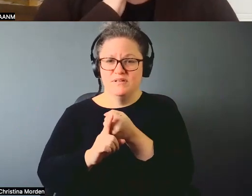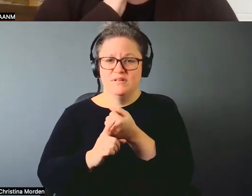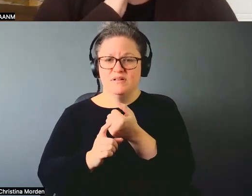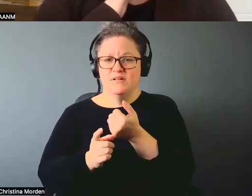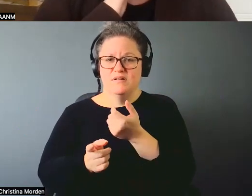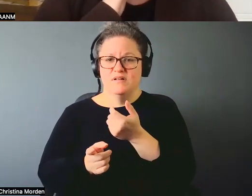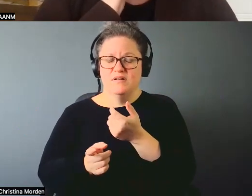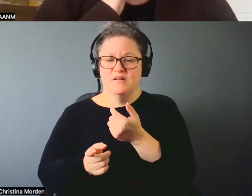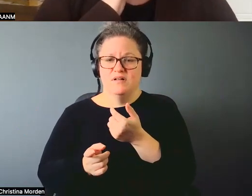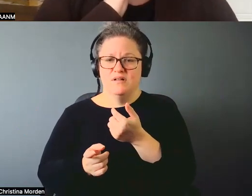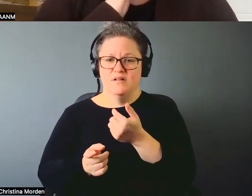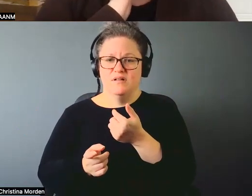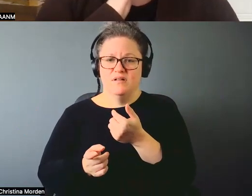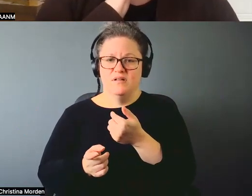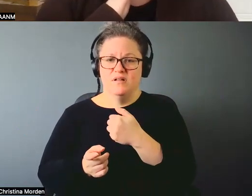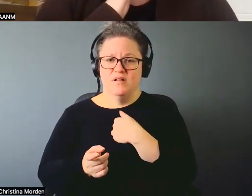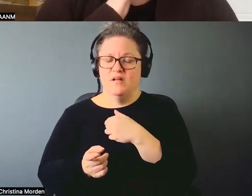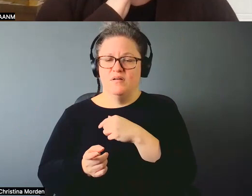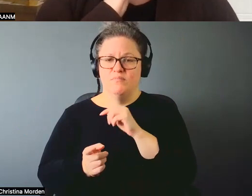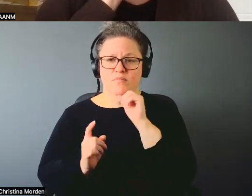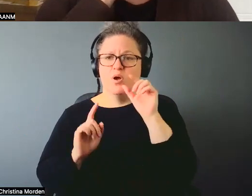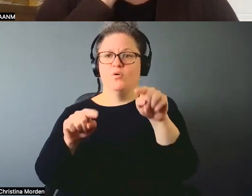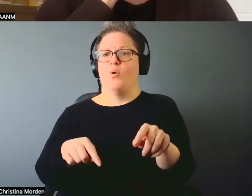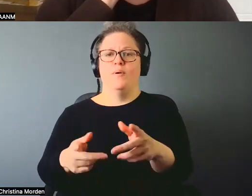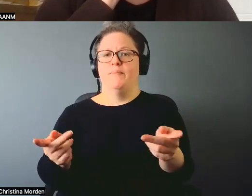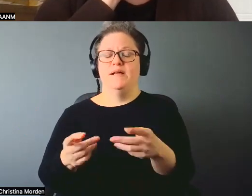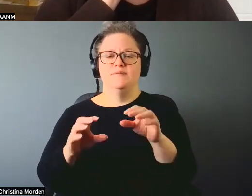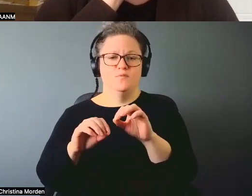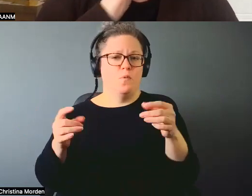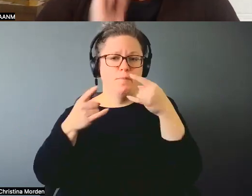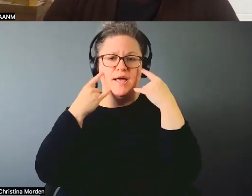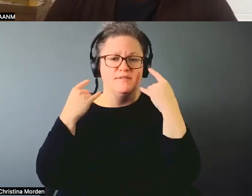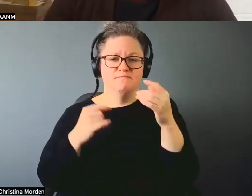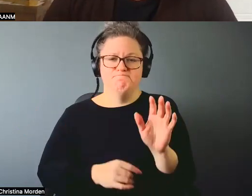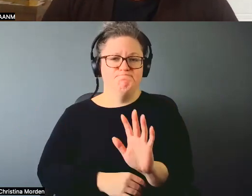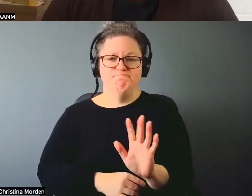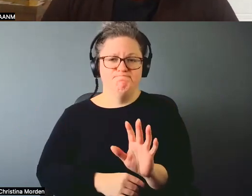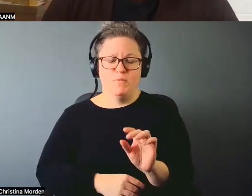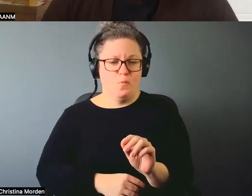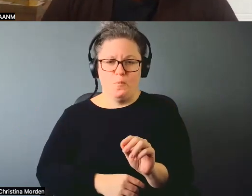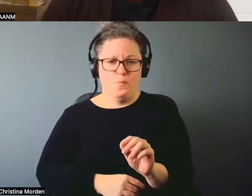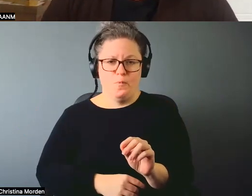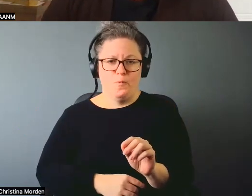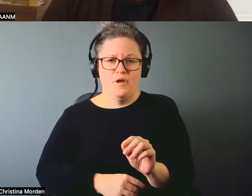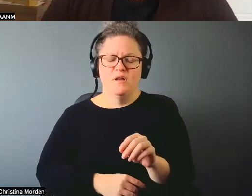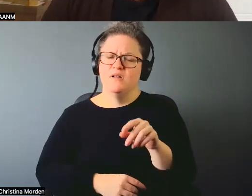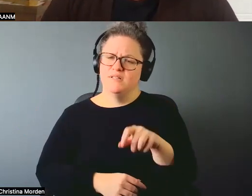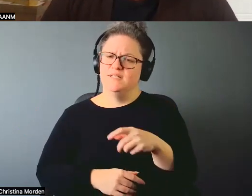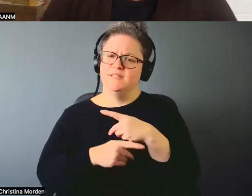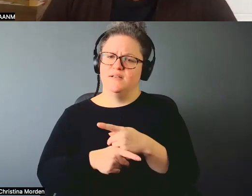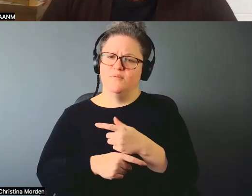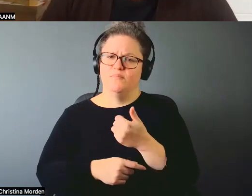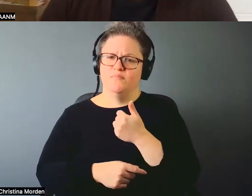in unmasked to, to places. Right. Like, it's just, it's just about taking care of myself.